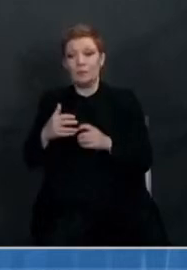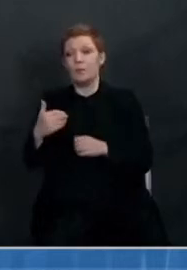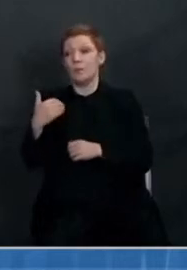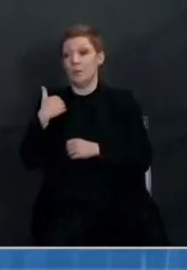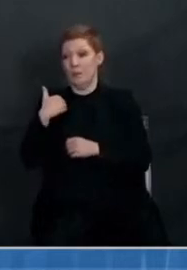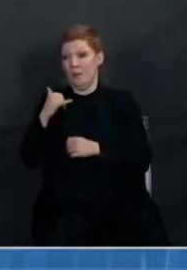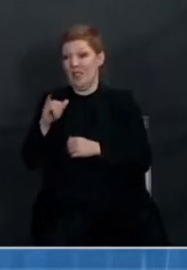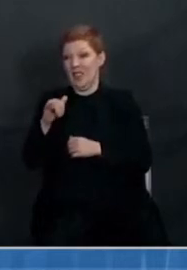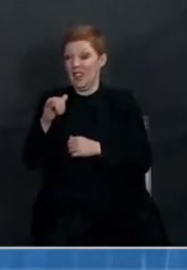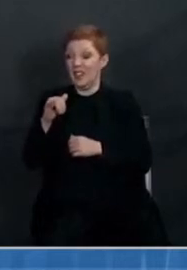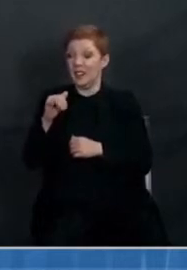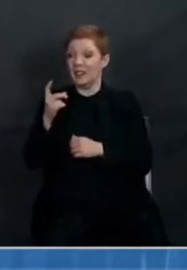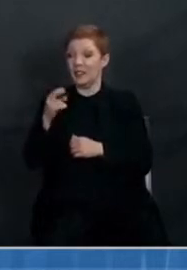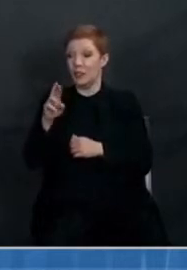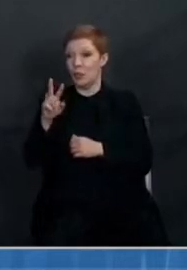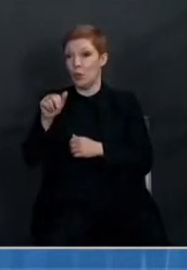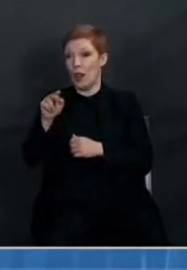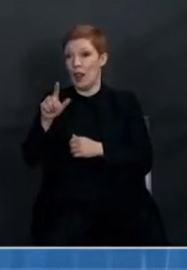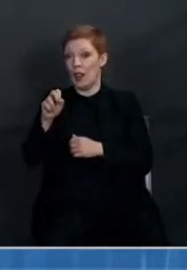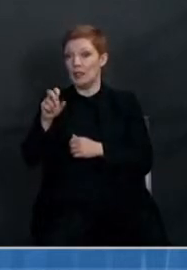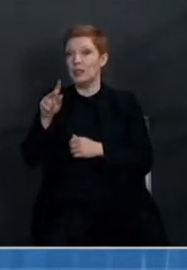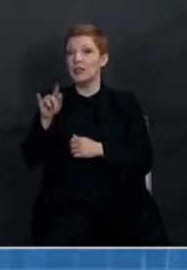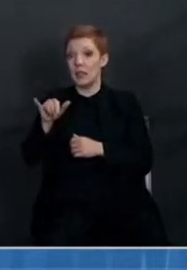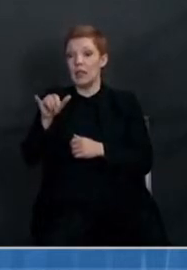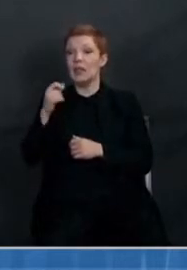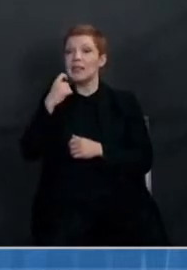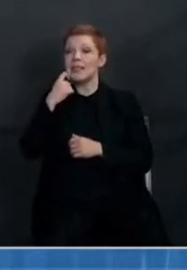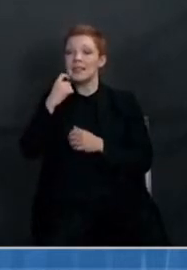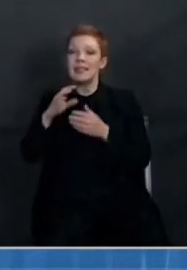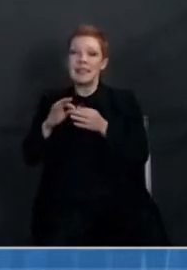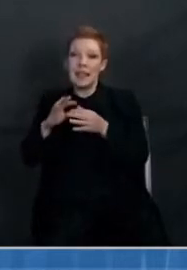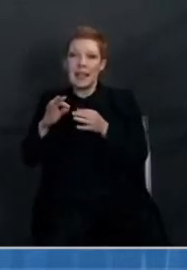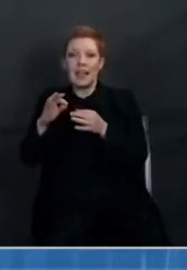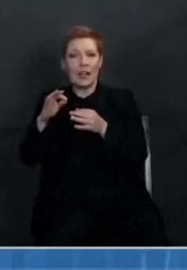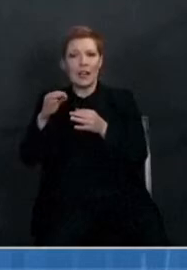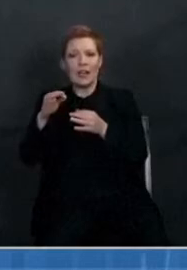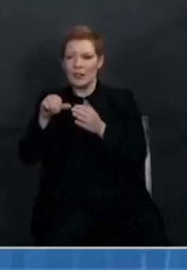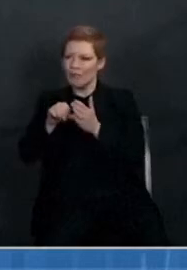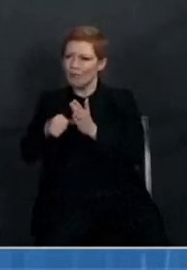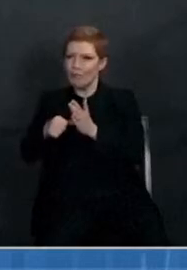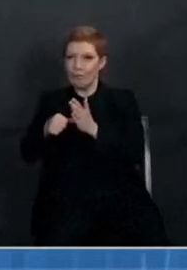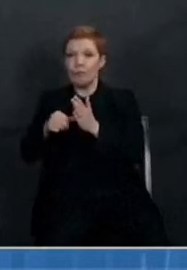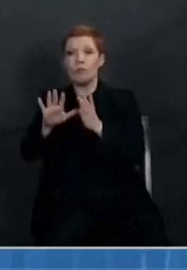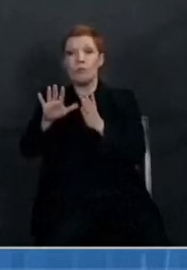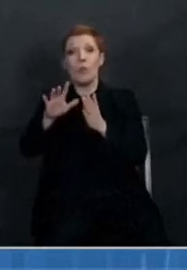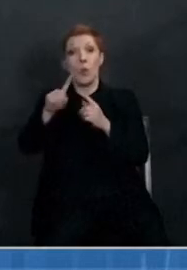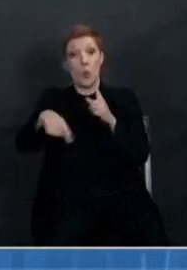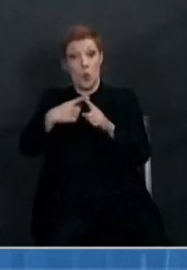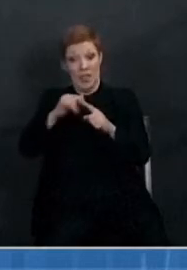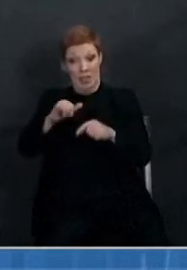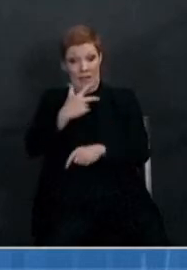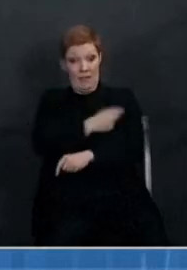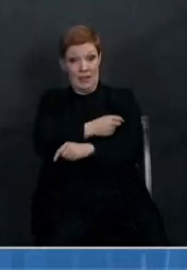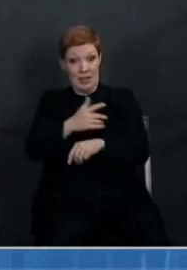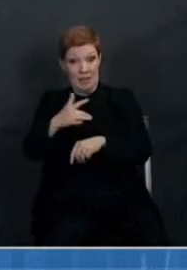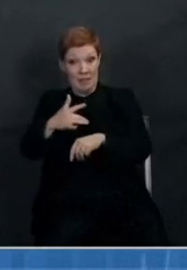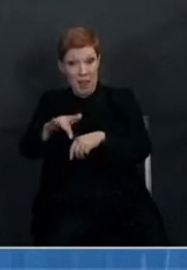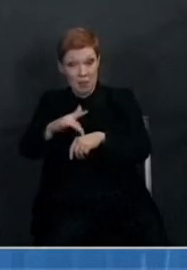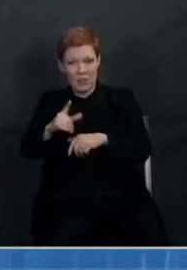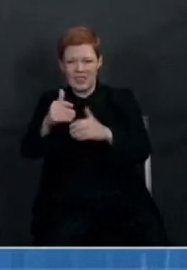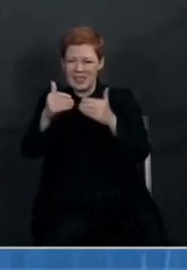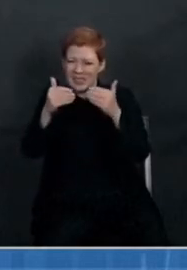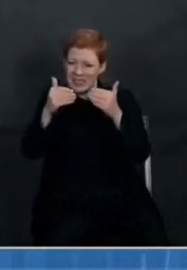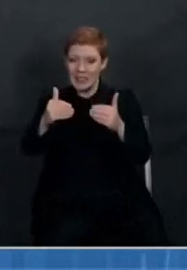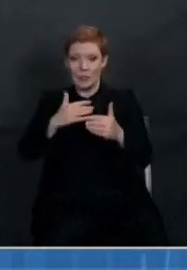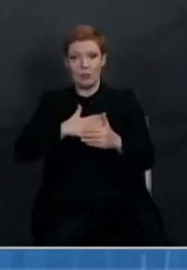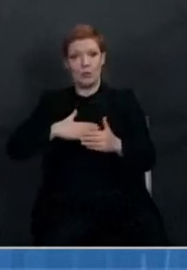which is very important. When the vaccine becomes available to you, please get vaccinated. So I'll stop there